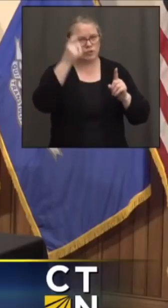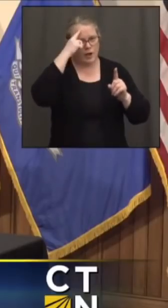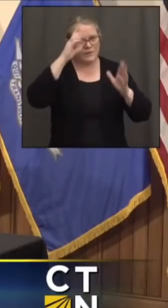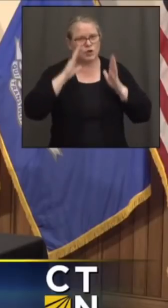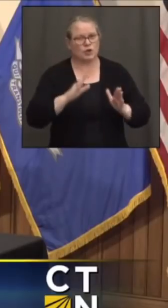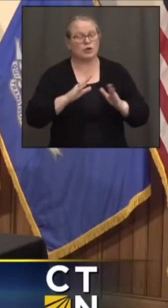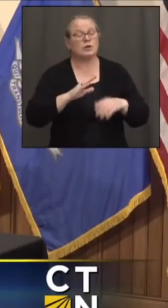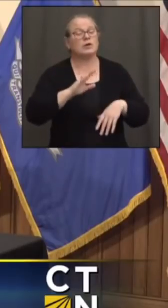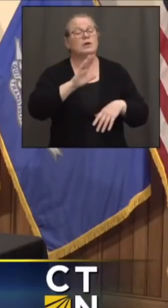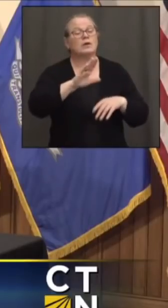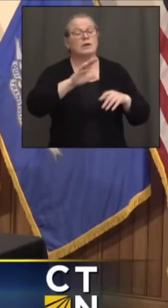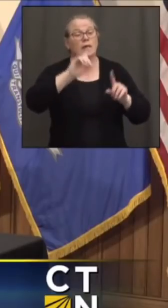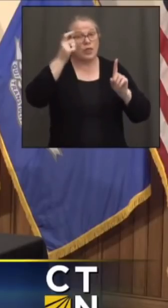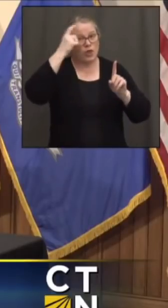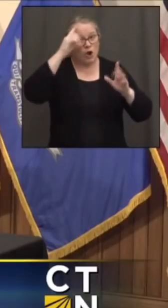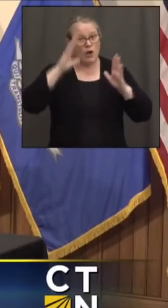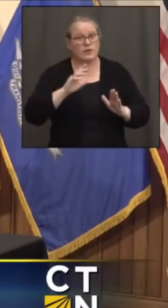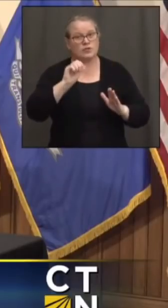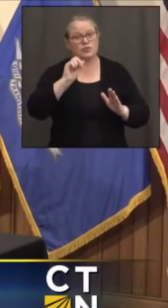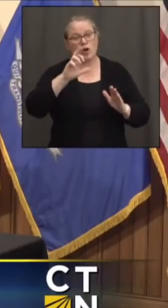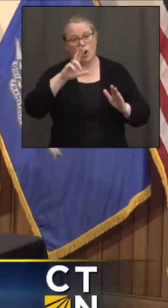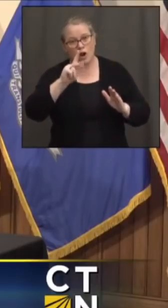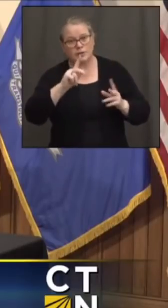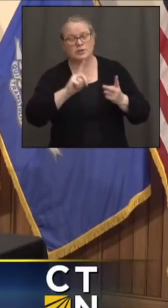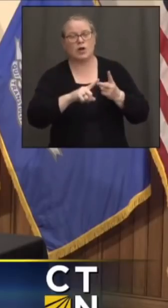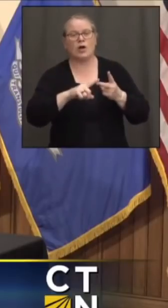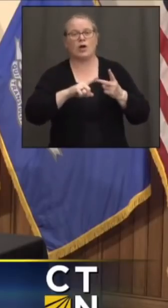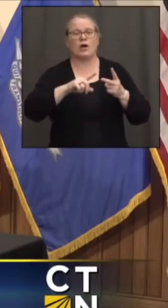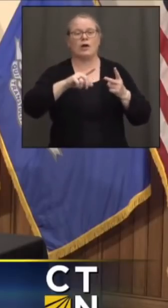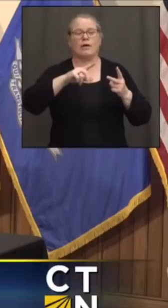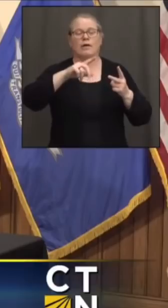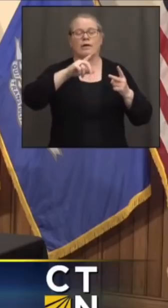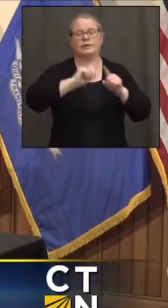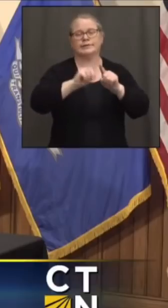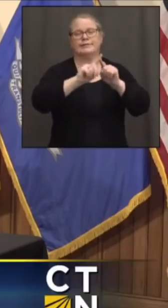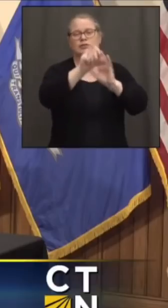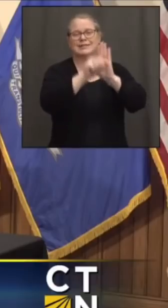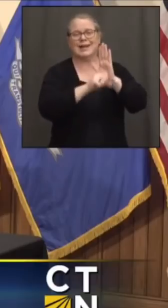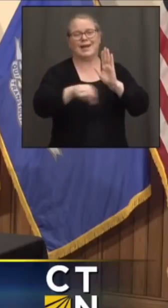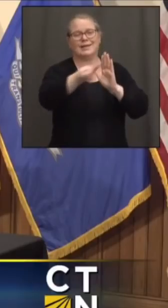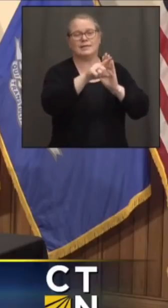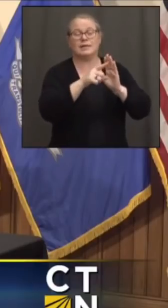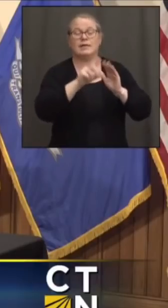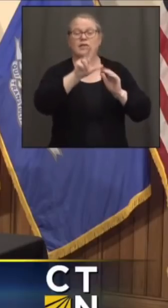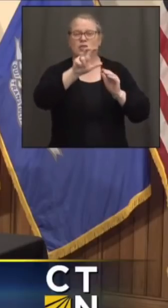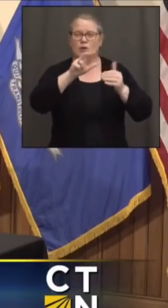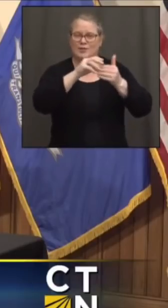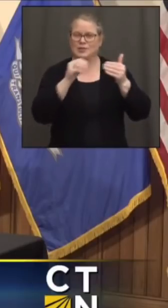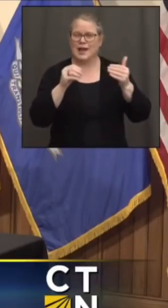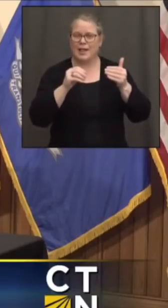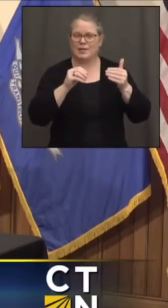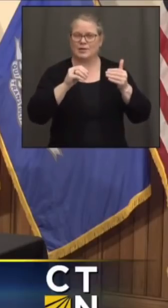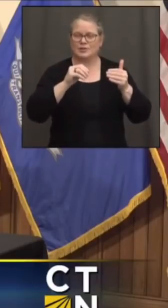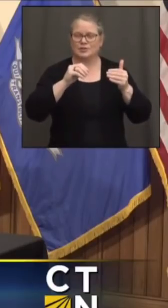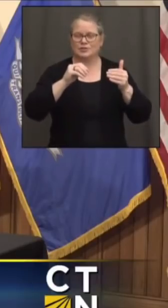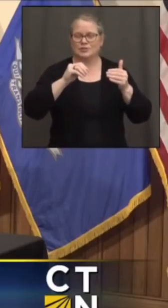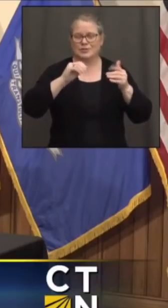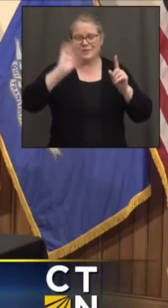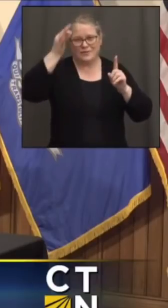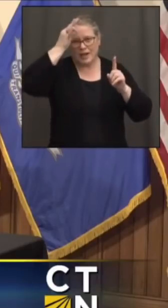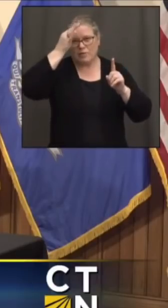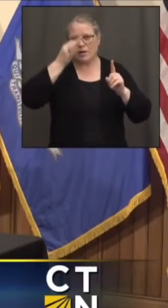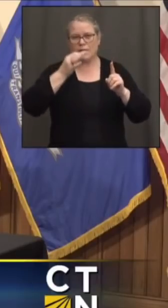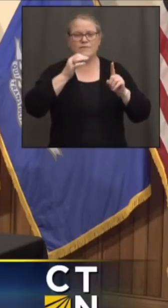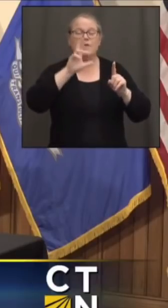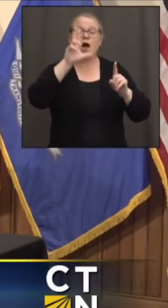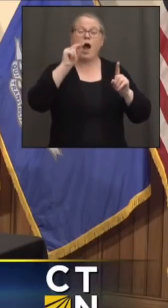Montana, and South Carolina are canceling the $300 in extra unemployment benefits from Washington, I guess, and a move to prod workers back to their jobs.